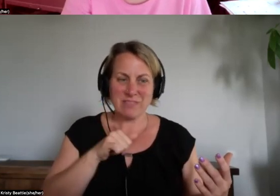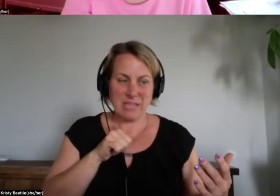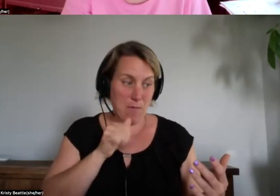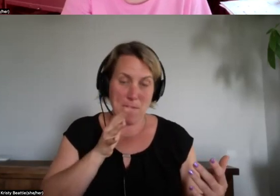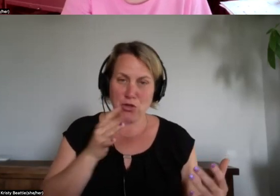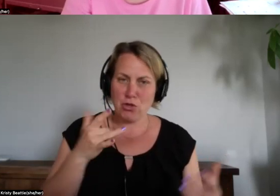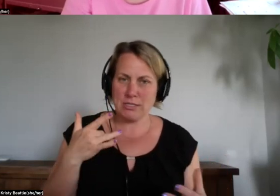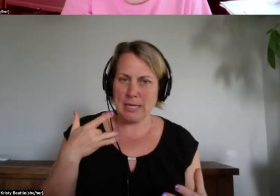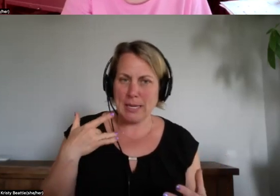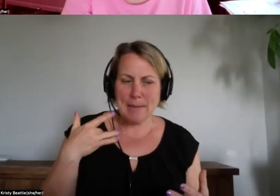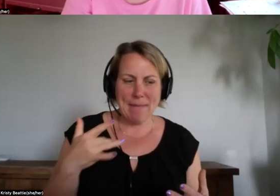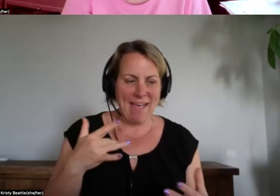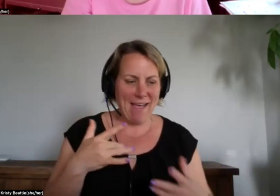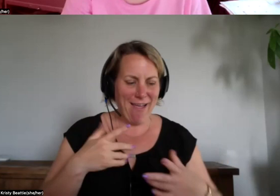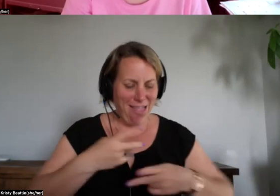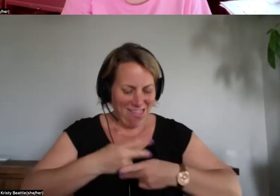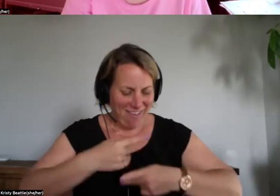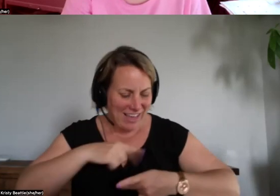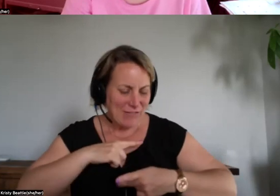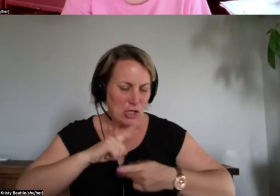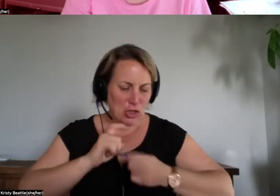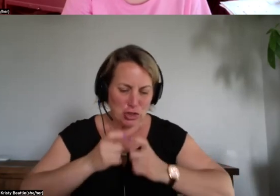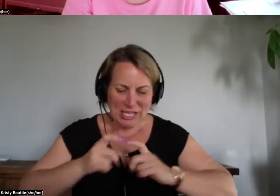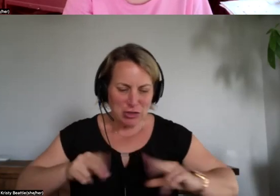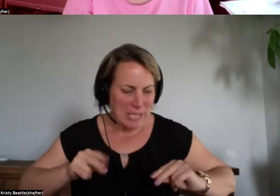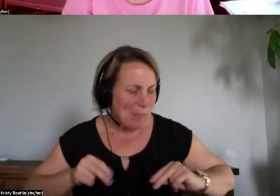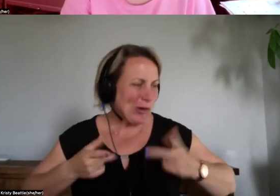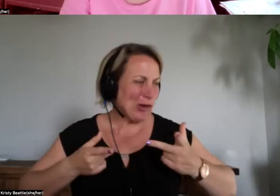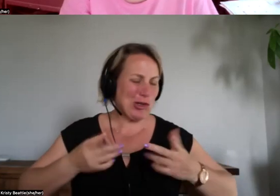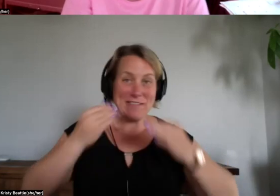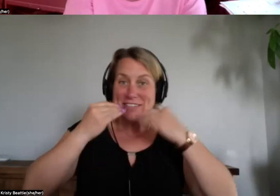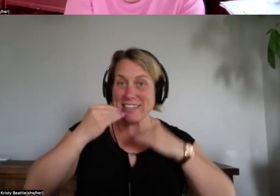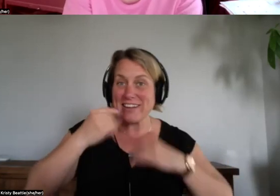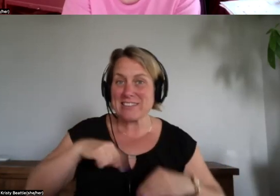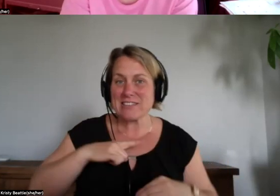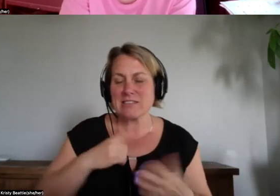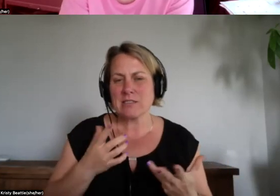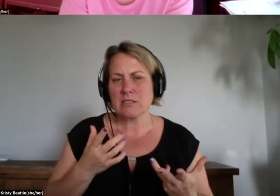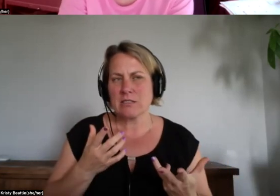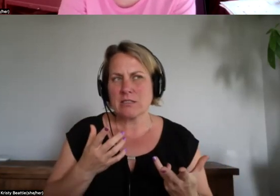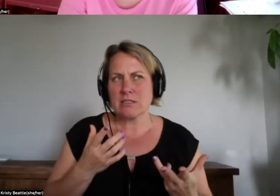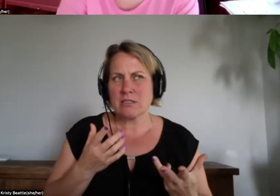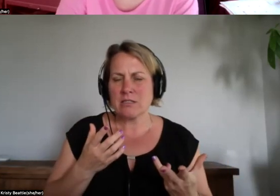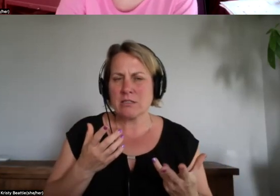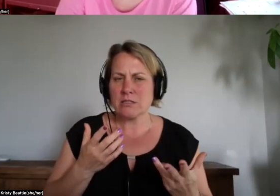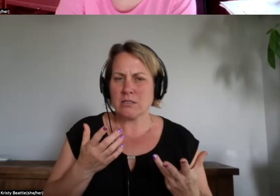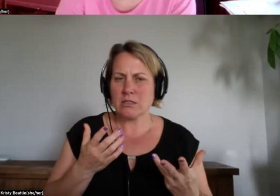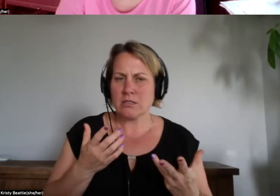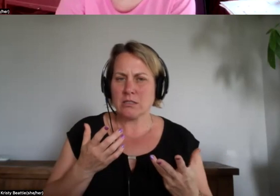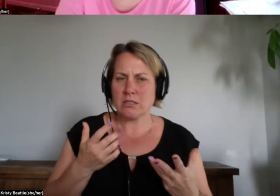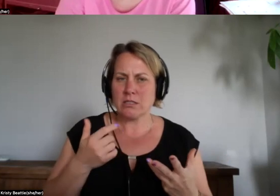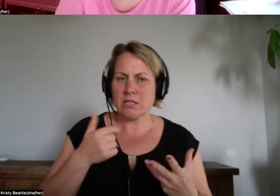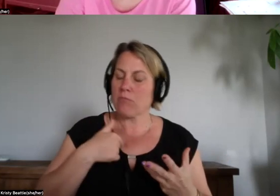that tend to our needs change our diapers feed us so to have which i have not